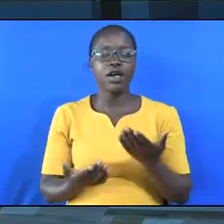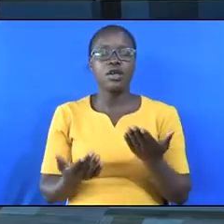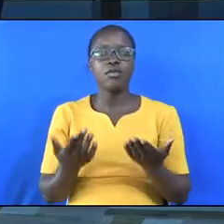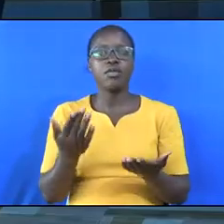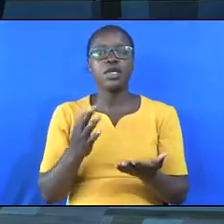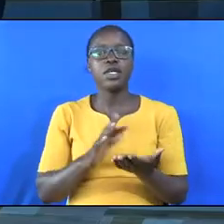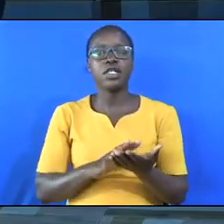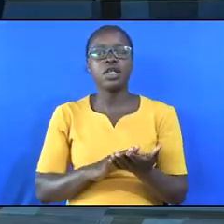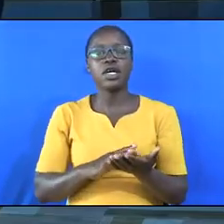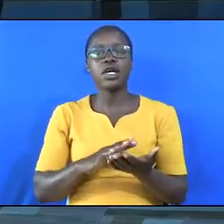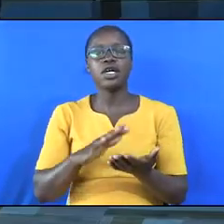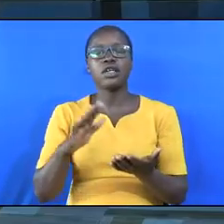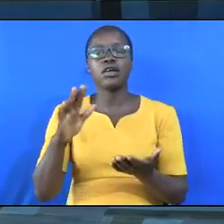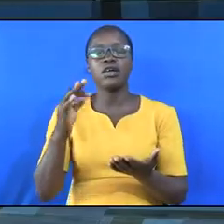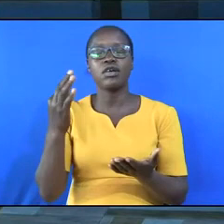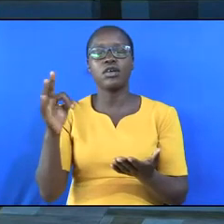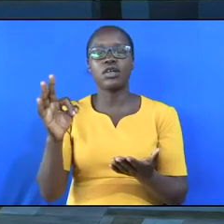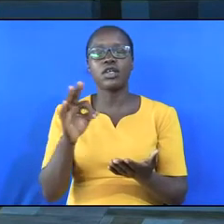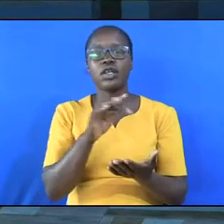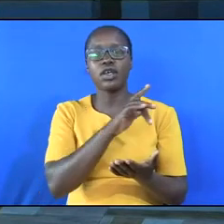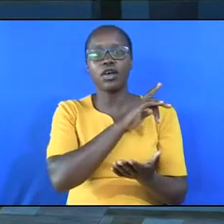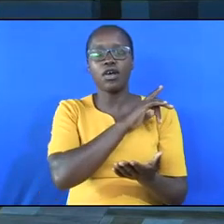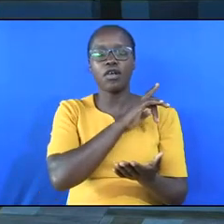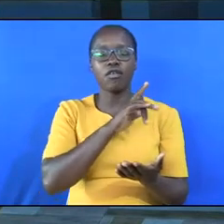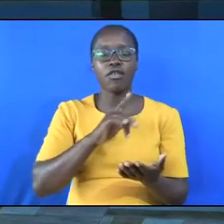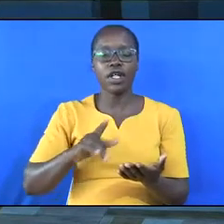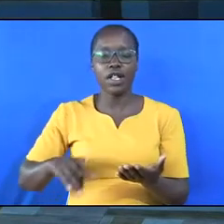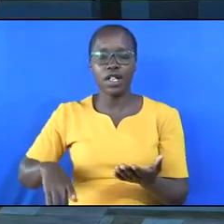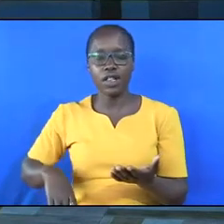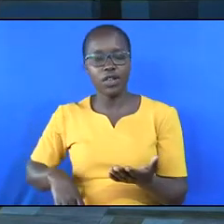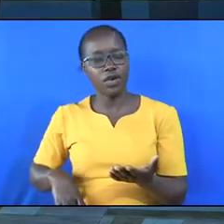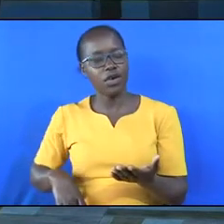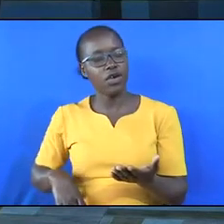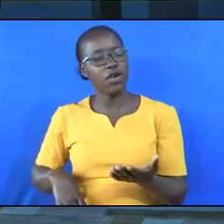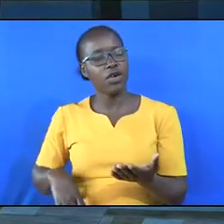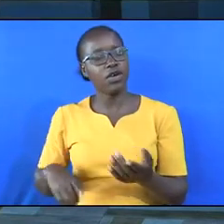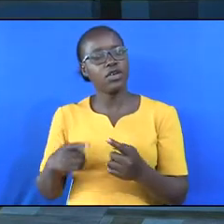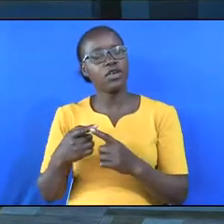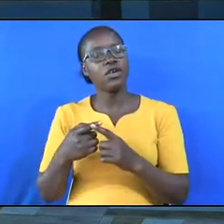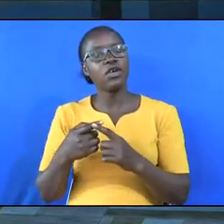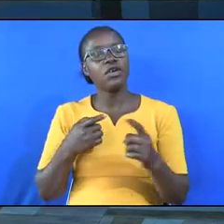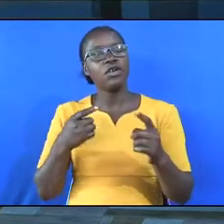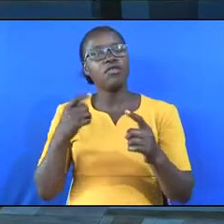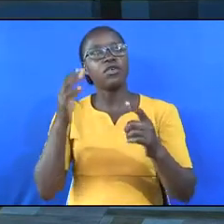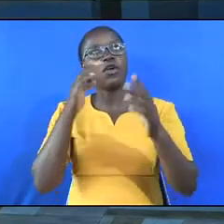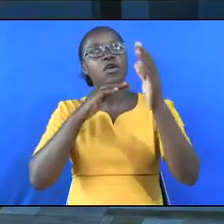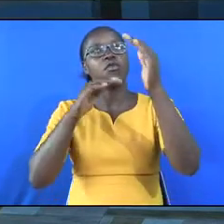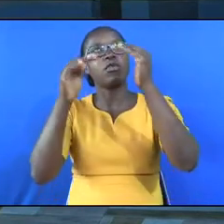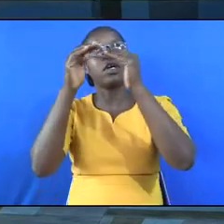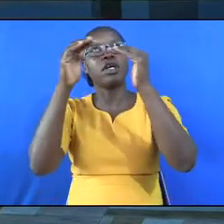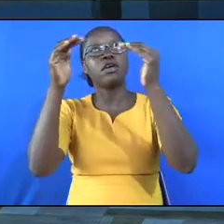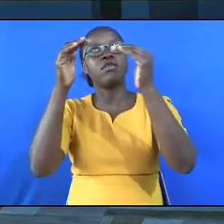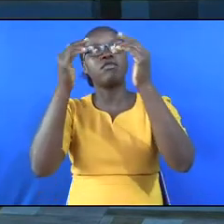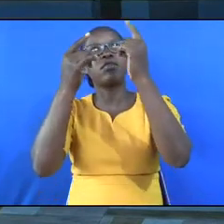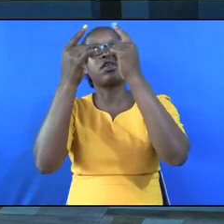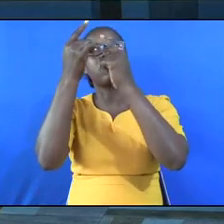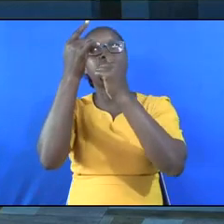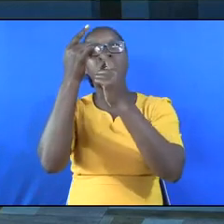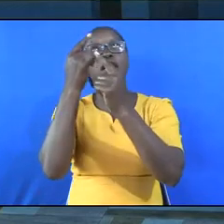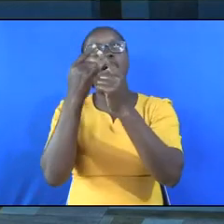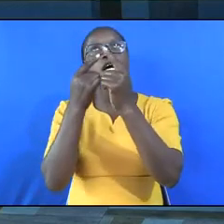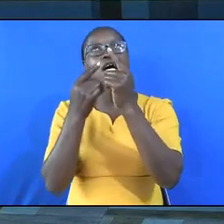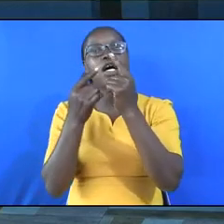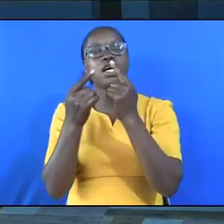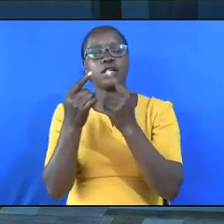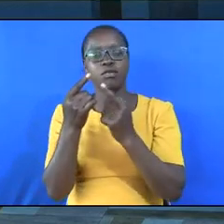May the glory of the Lord from heaven